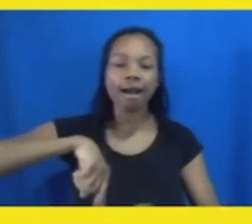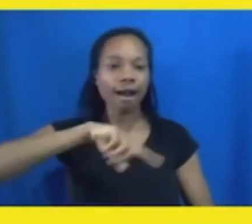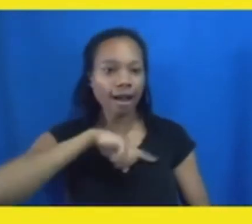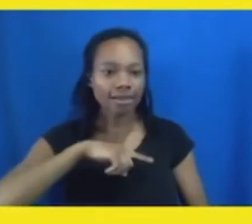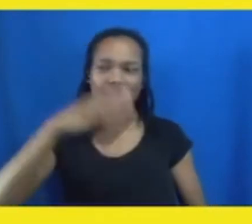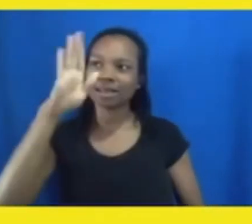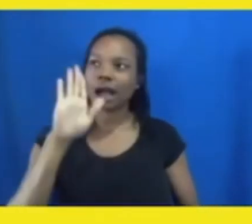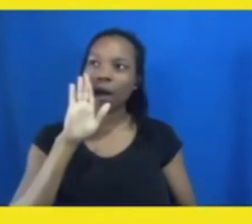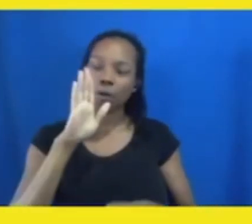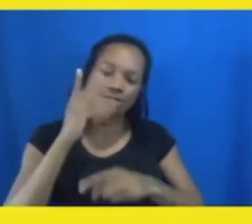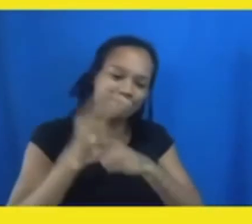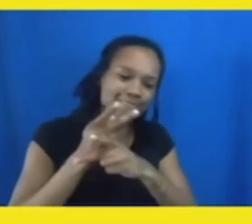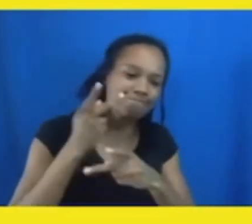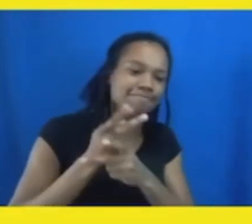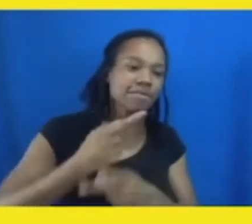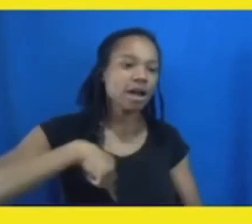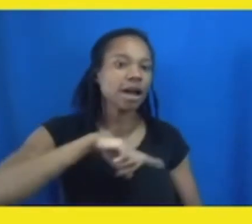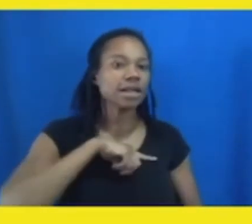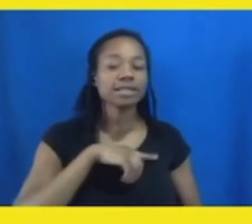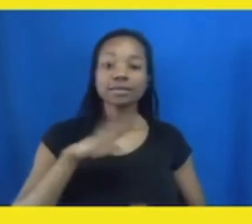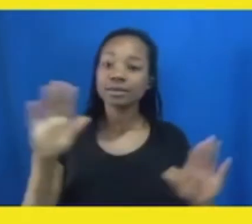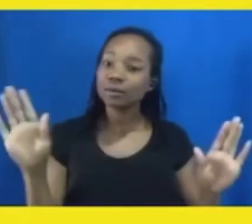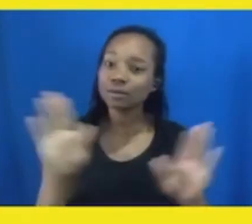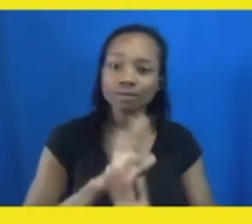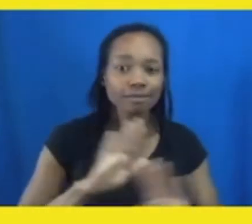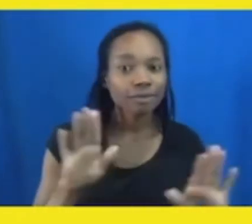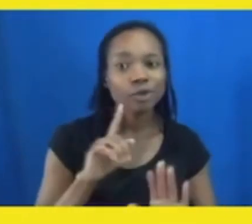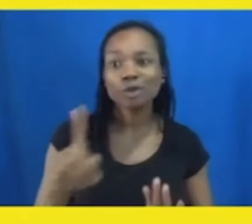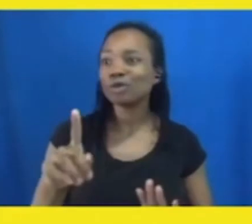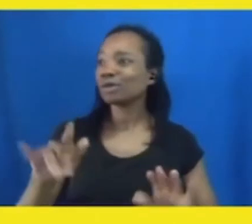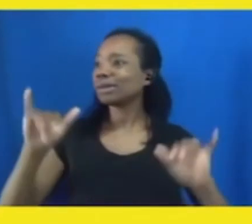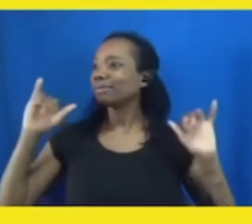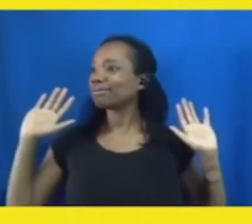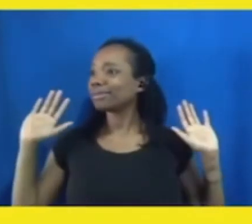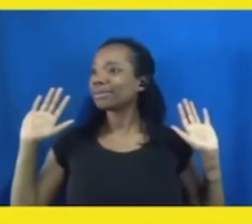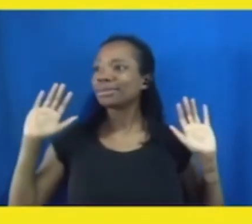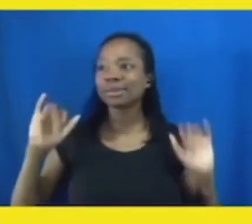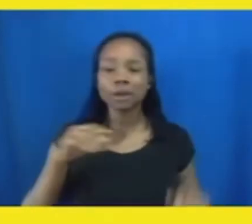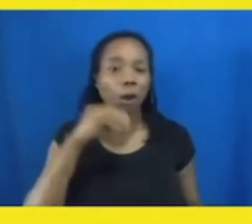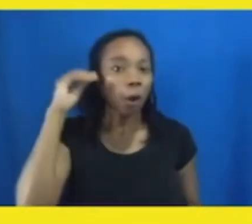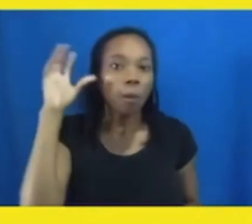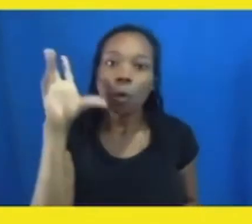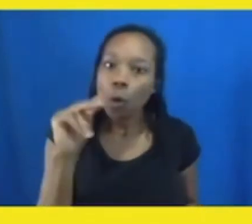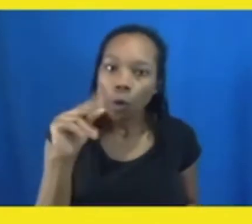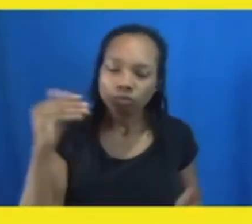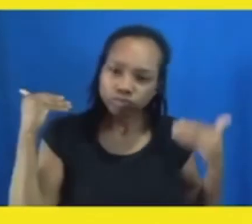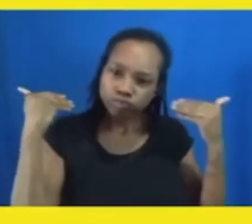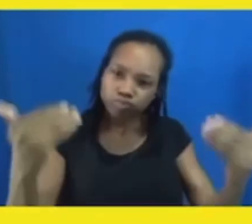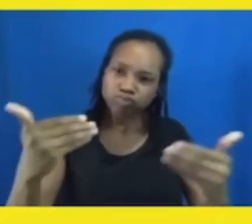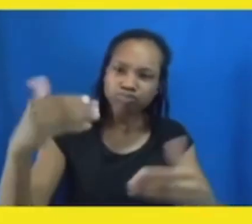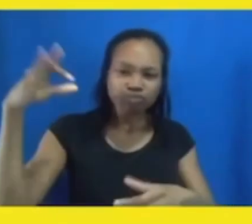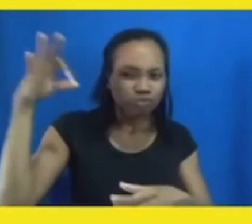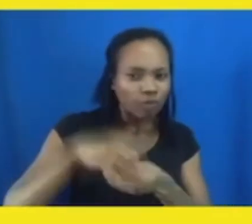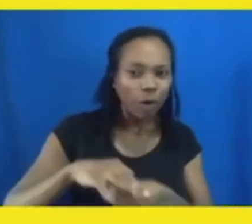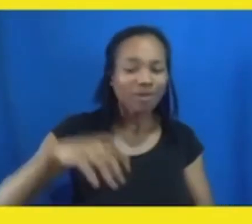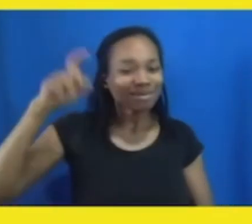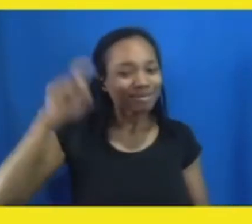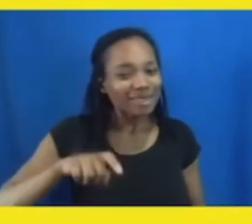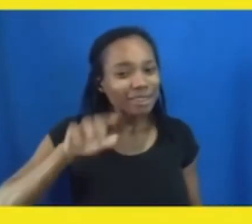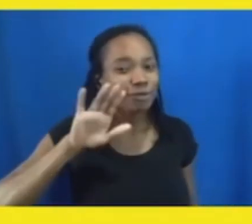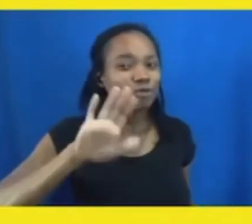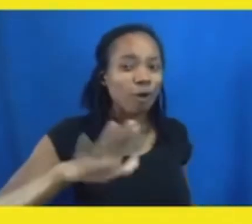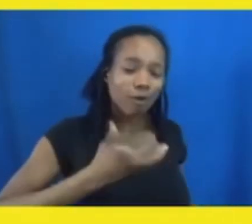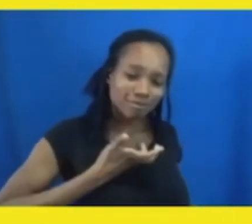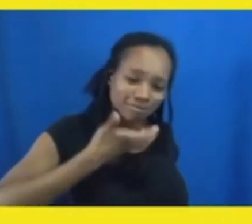let all those things keep you from coming out today. Today, we need your voice. Do you know that if all of us who bring our voices